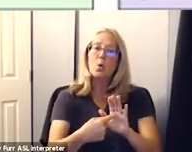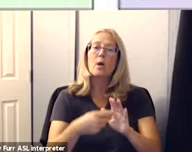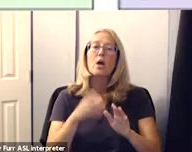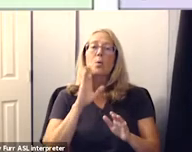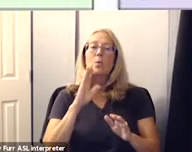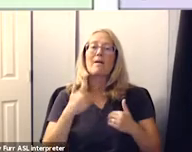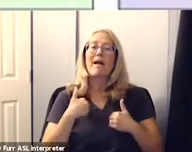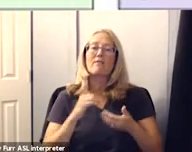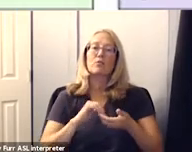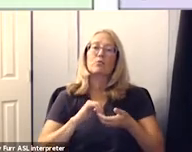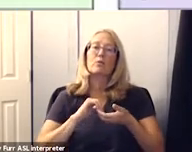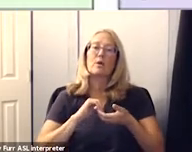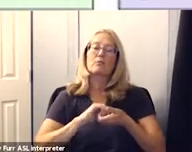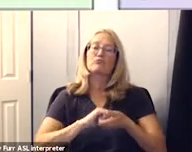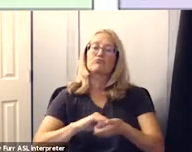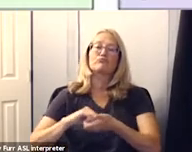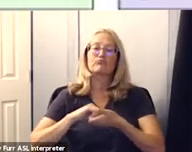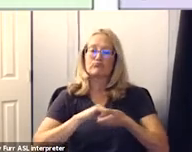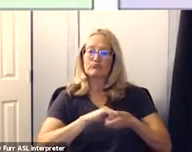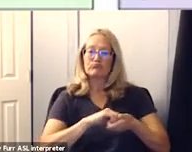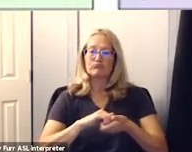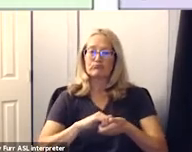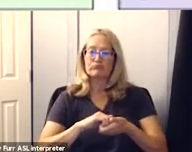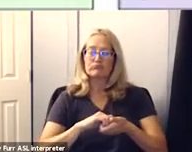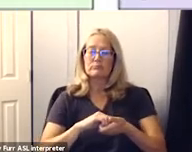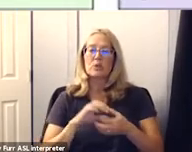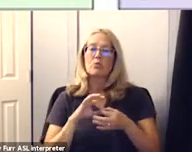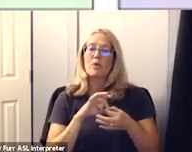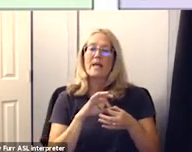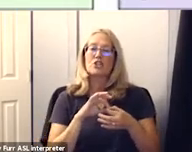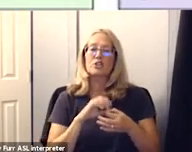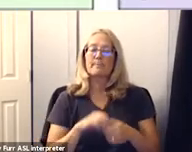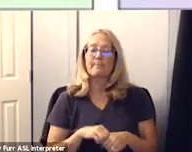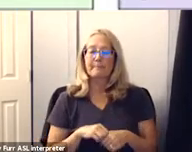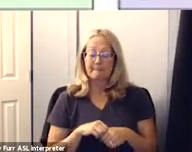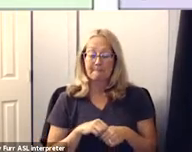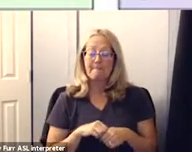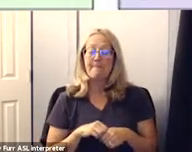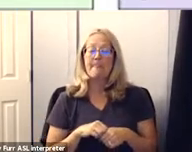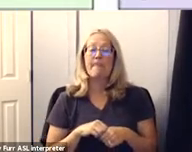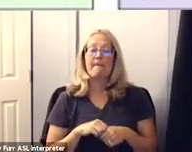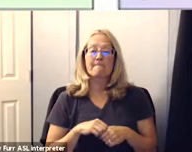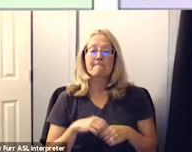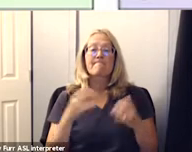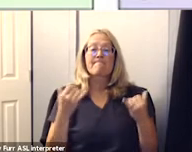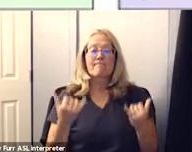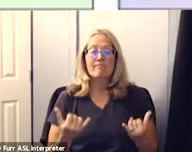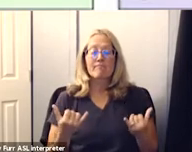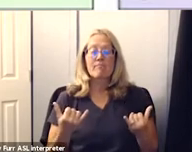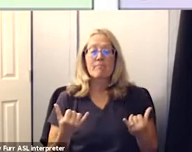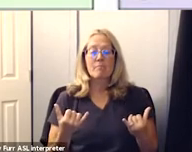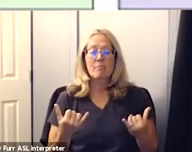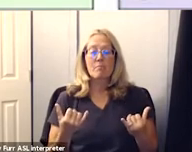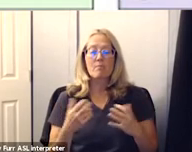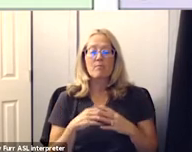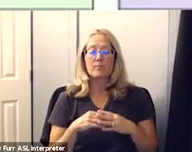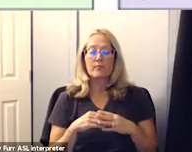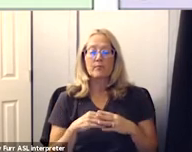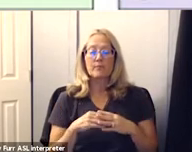between us and school site staff so with that i'm going to turn to um